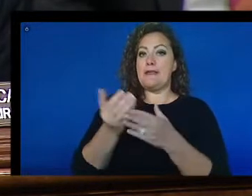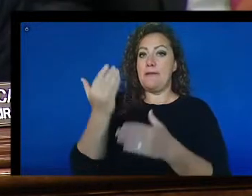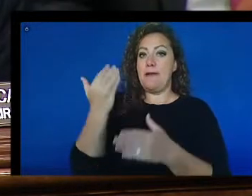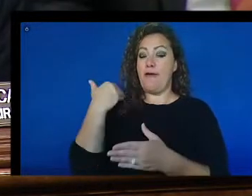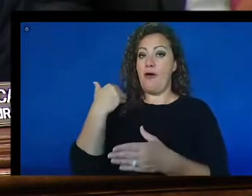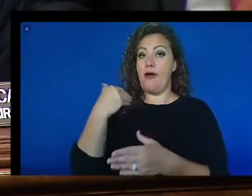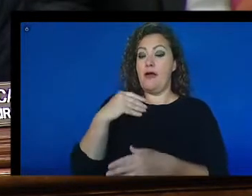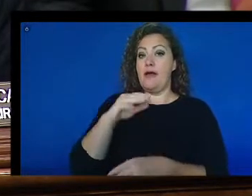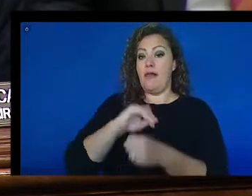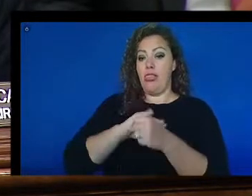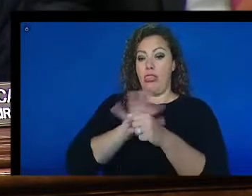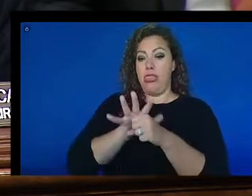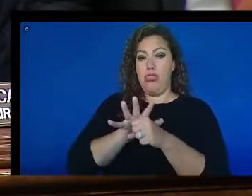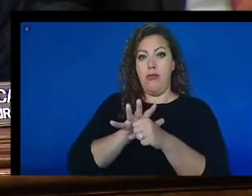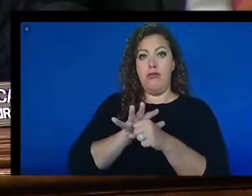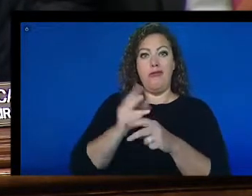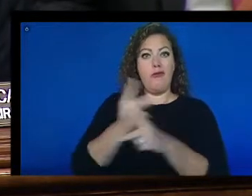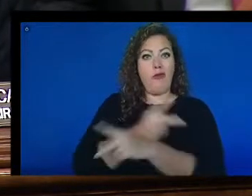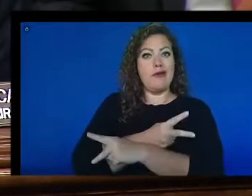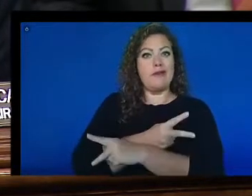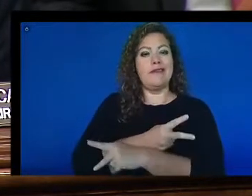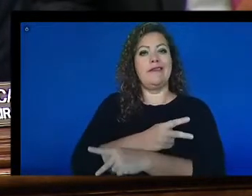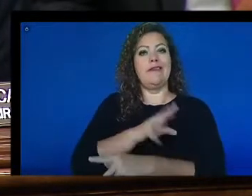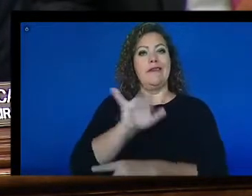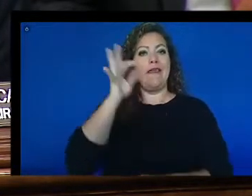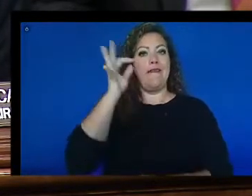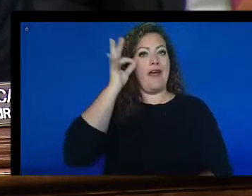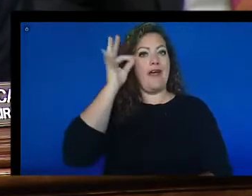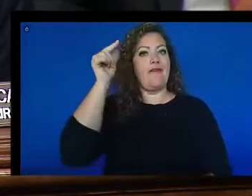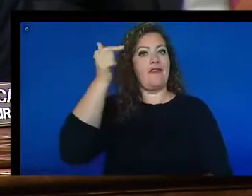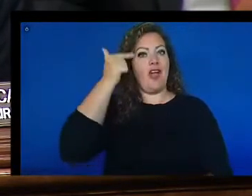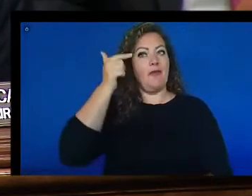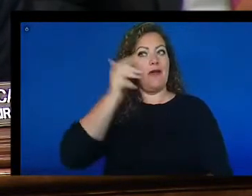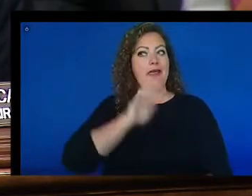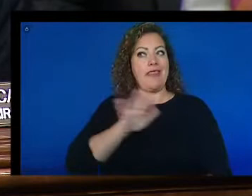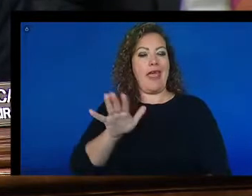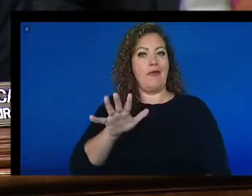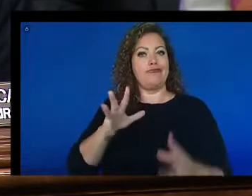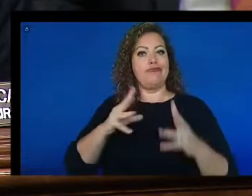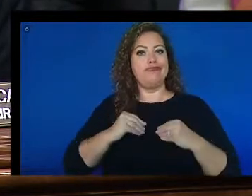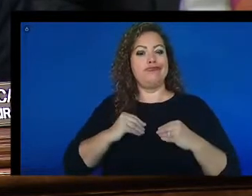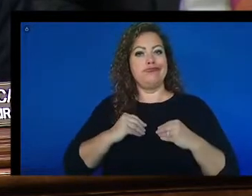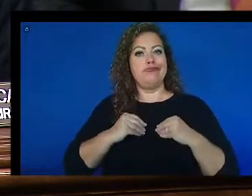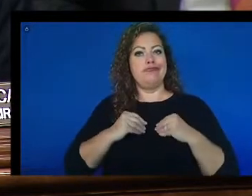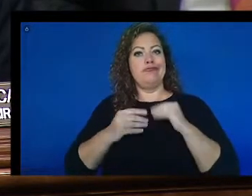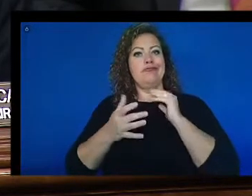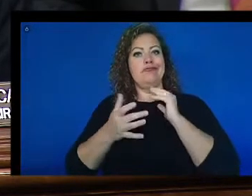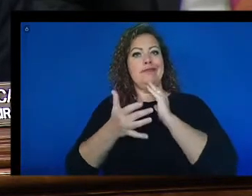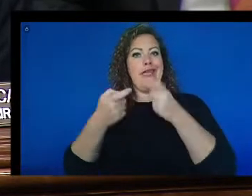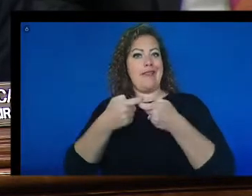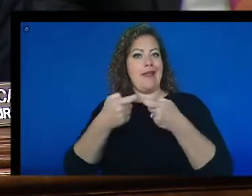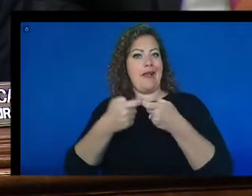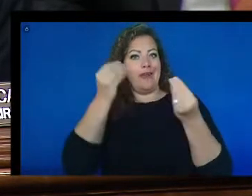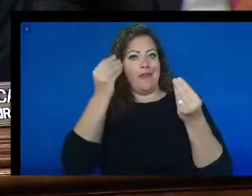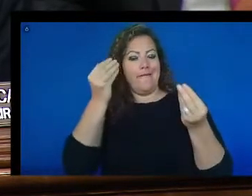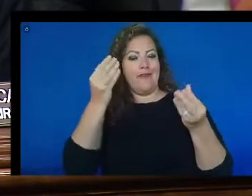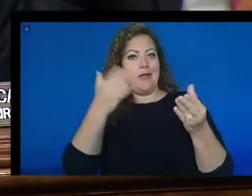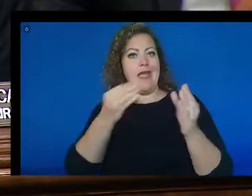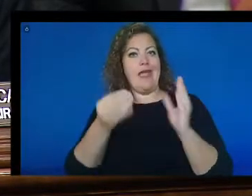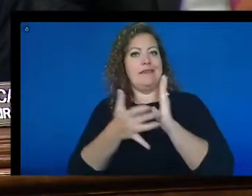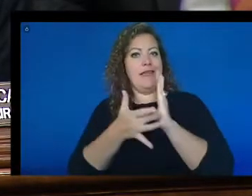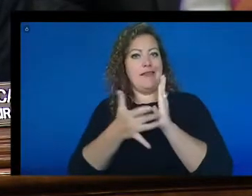has accelerated the federal government's adoption of electronic information and technology communications to share